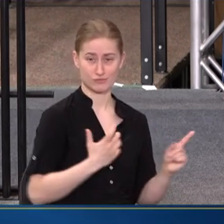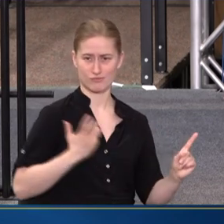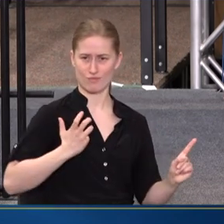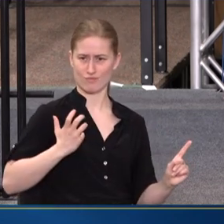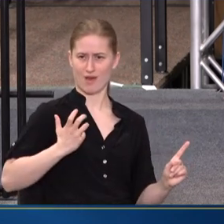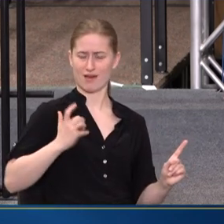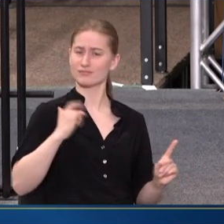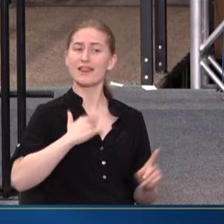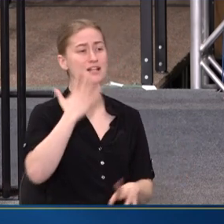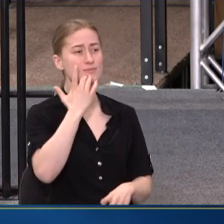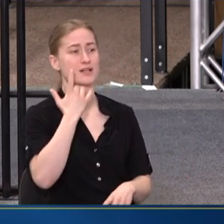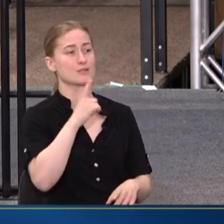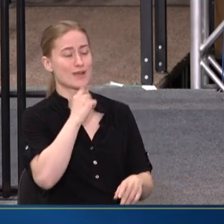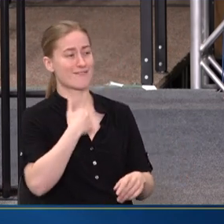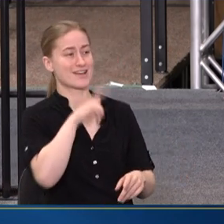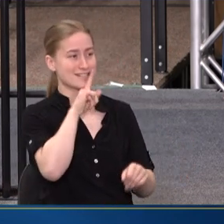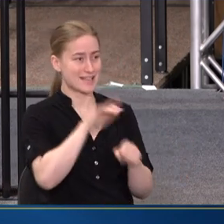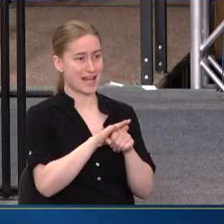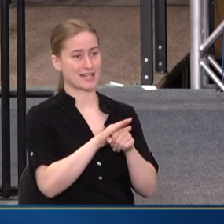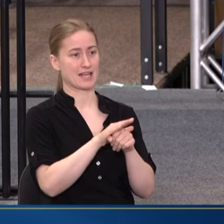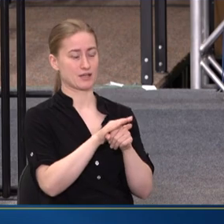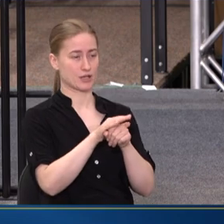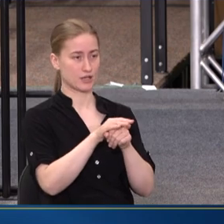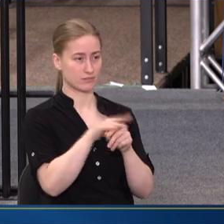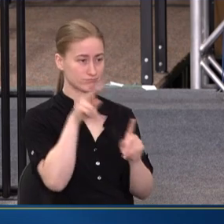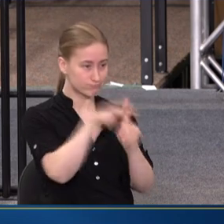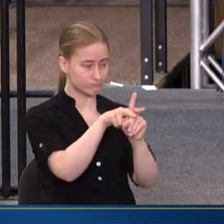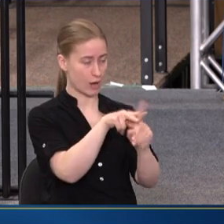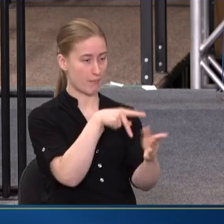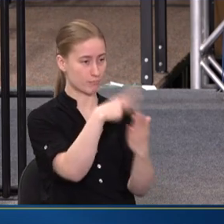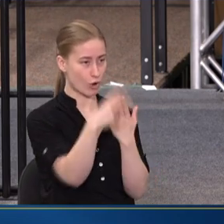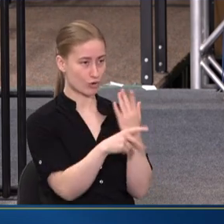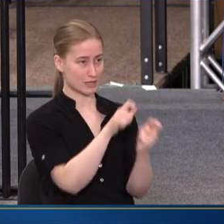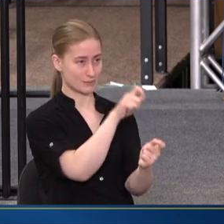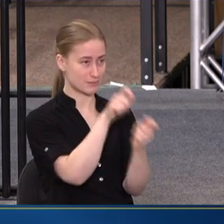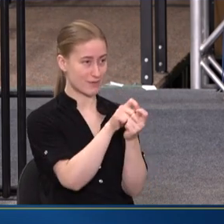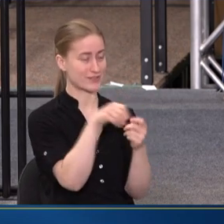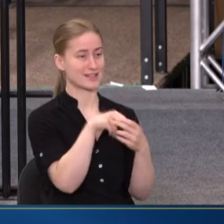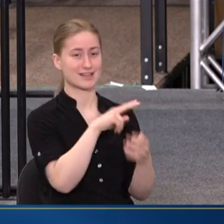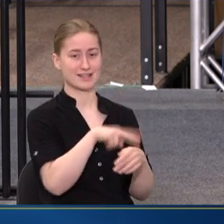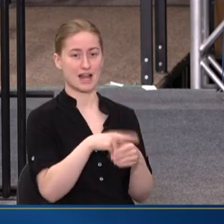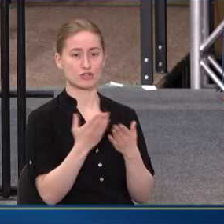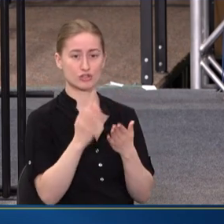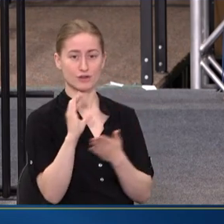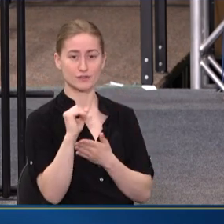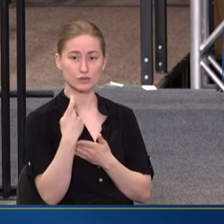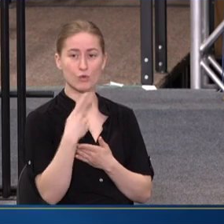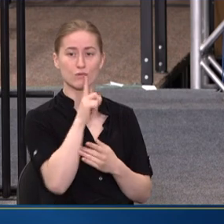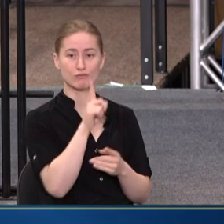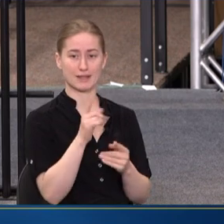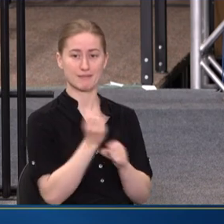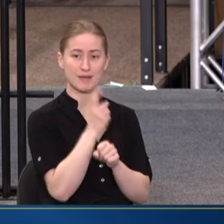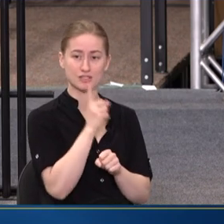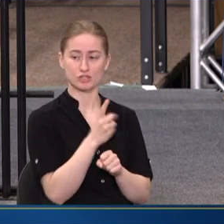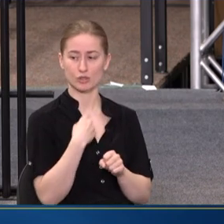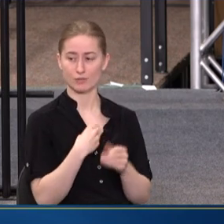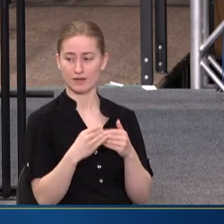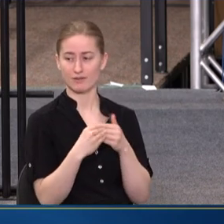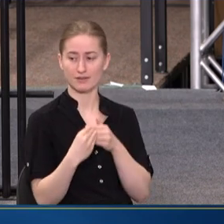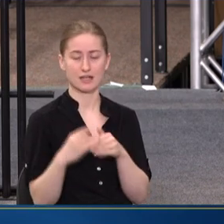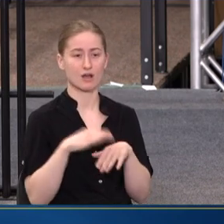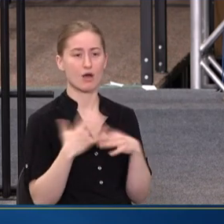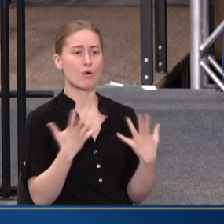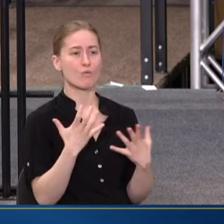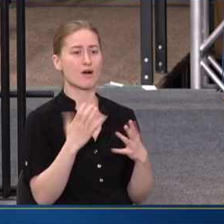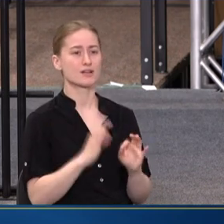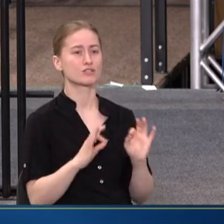BECAUSE THERE IS A DEDICATED PROGRAM IN OUR NATIONAL HEALTH SERVICE CORE TO REALLY MAKE SURE THAT WE ARE LEADING ON WHAT